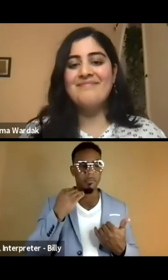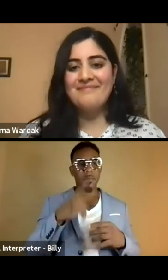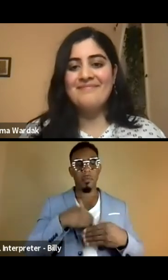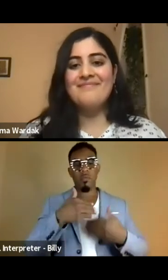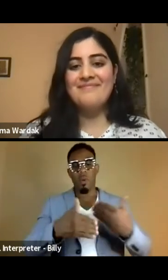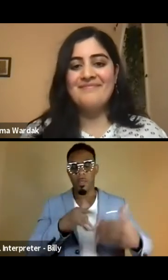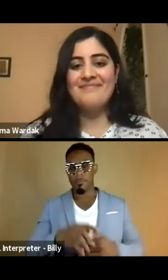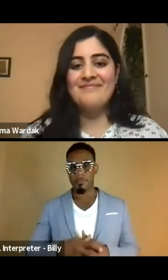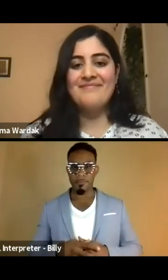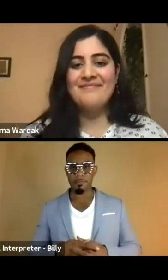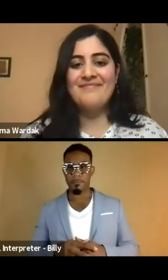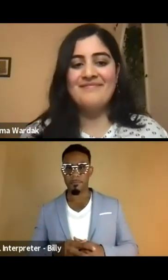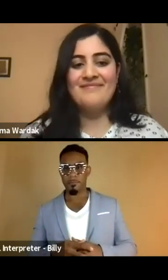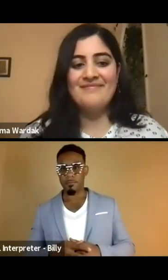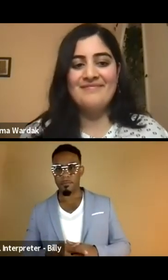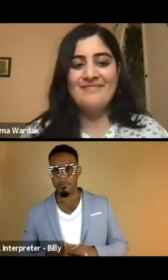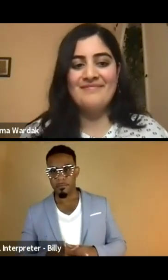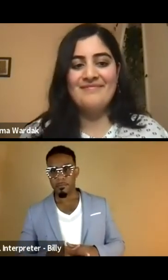it.